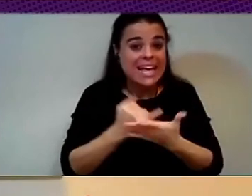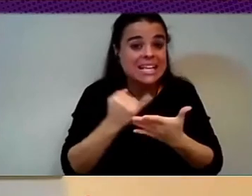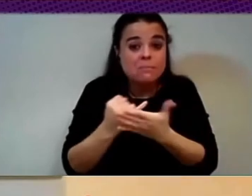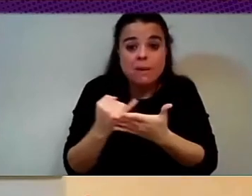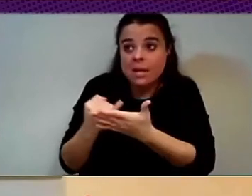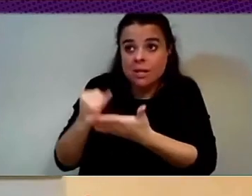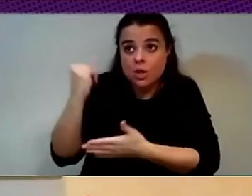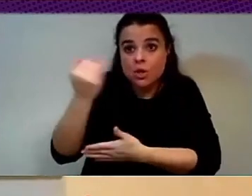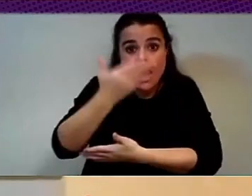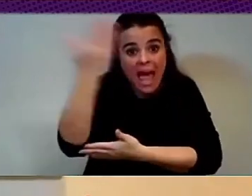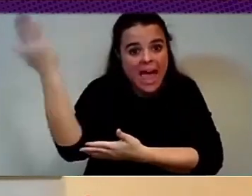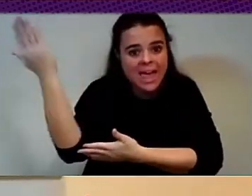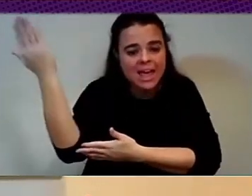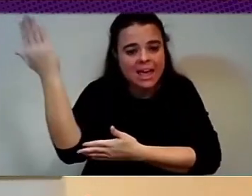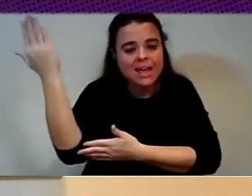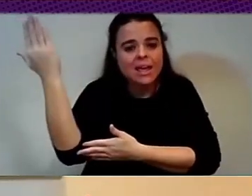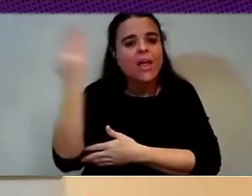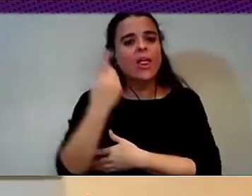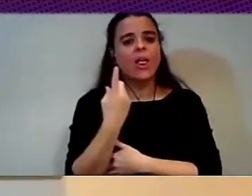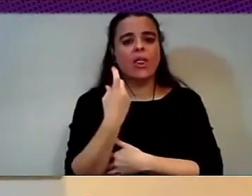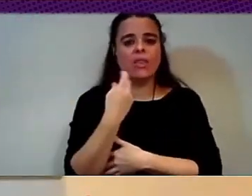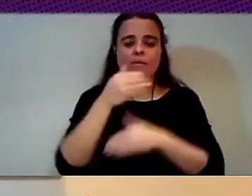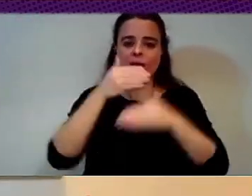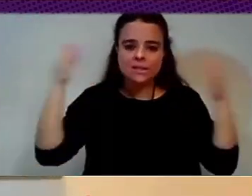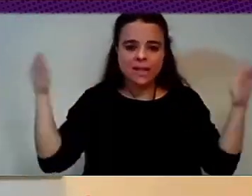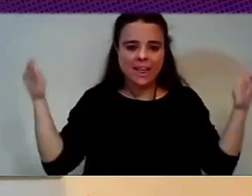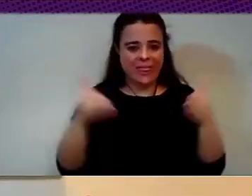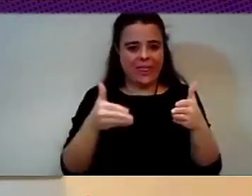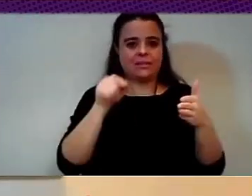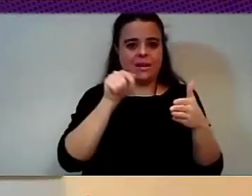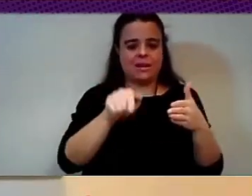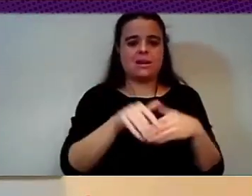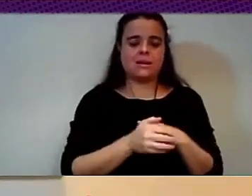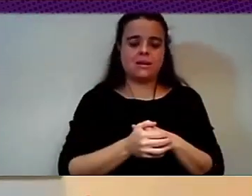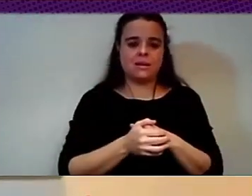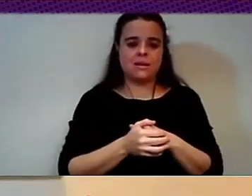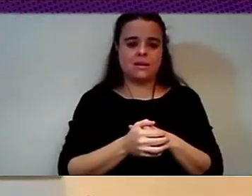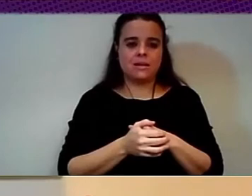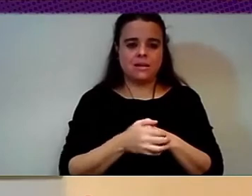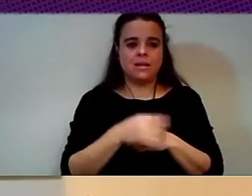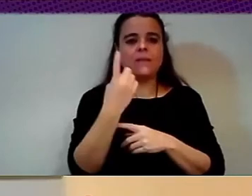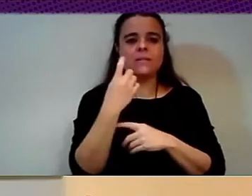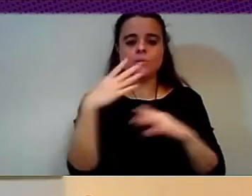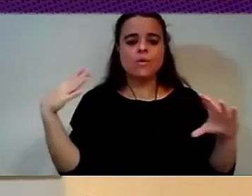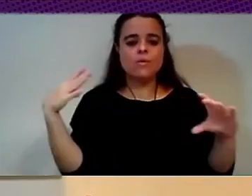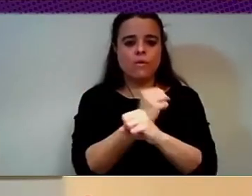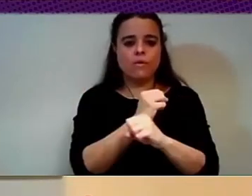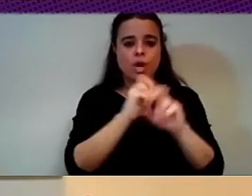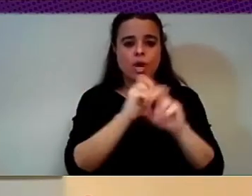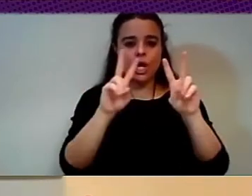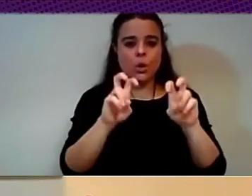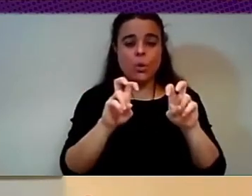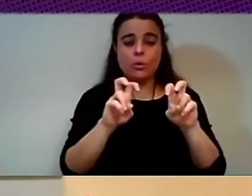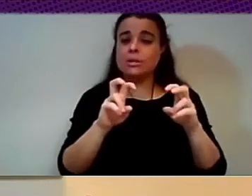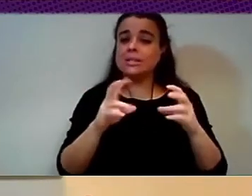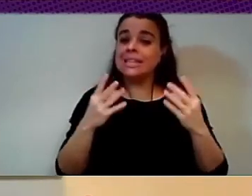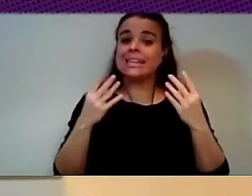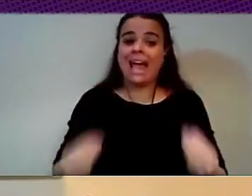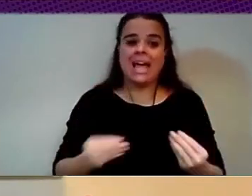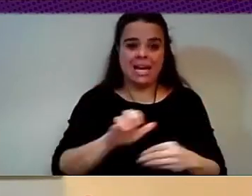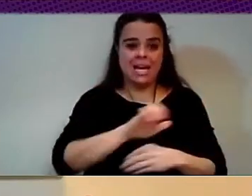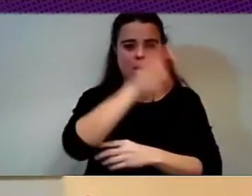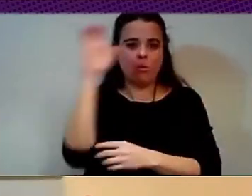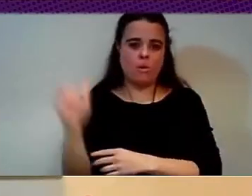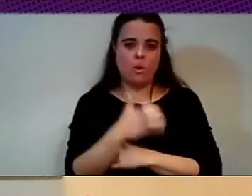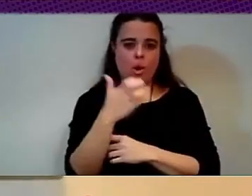at that. So you need a new approach that has to be pan-European, but it has to be something new, which is not going to be